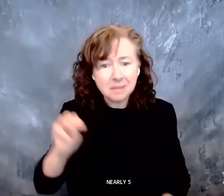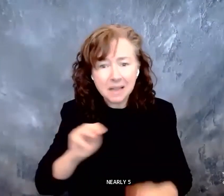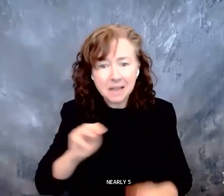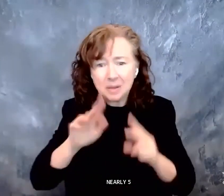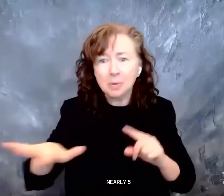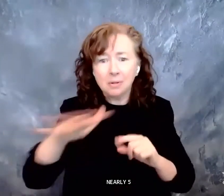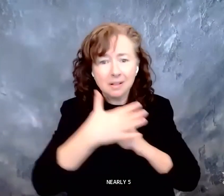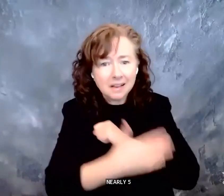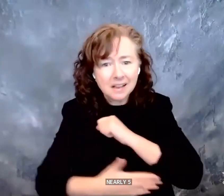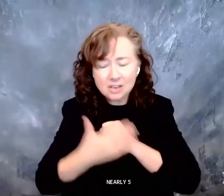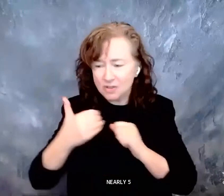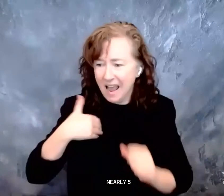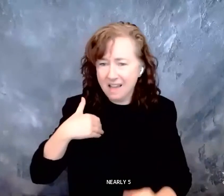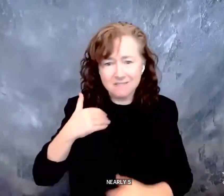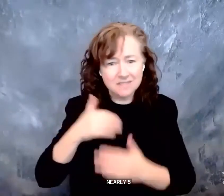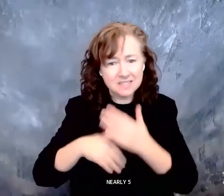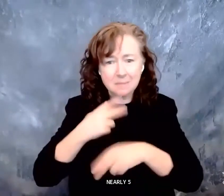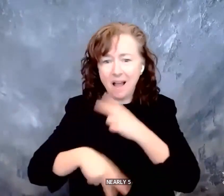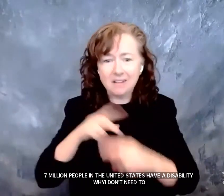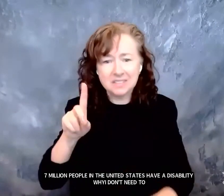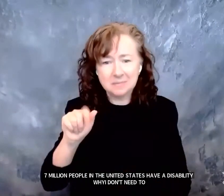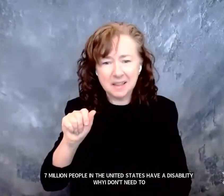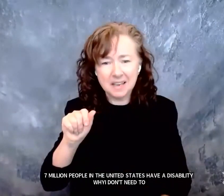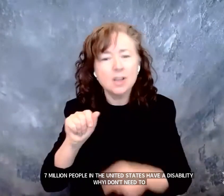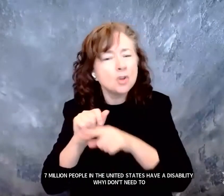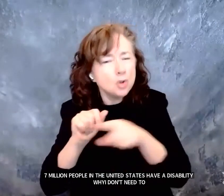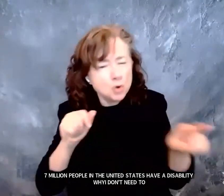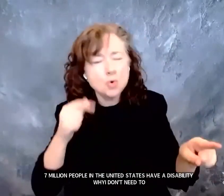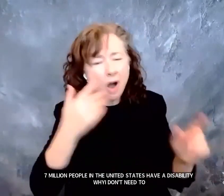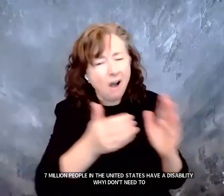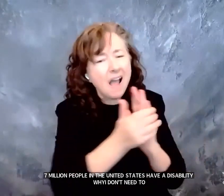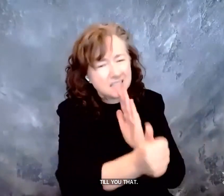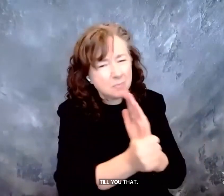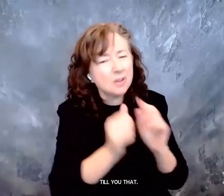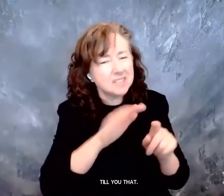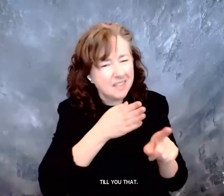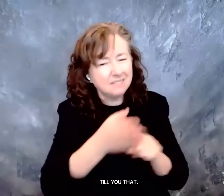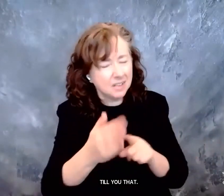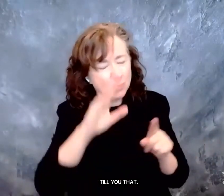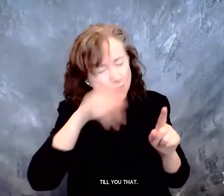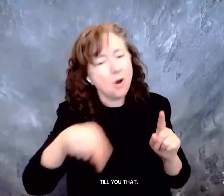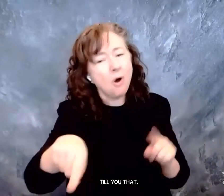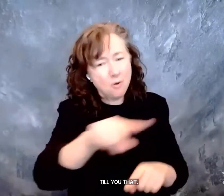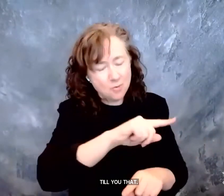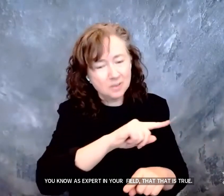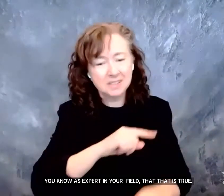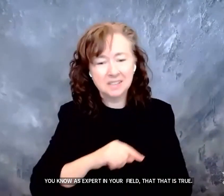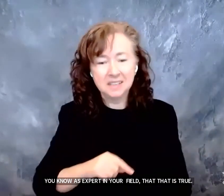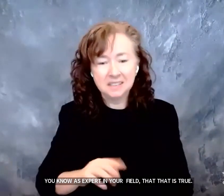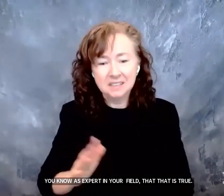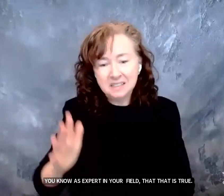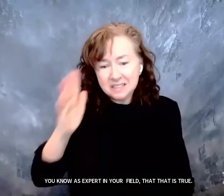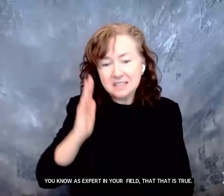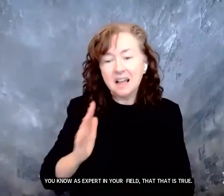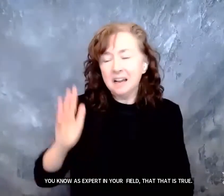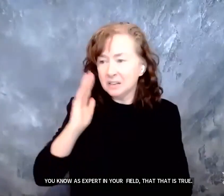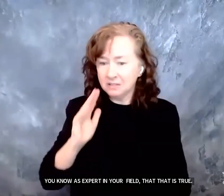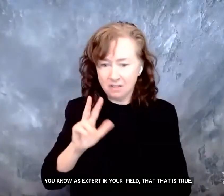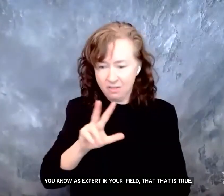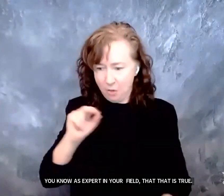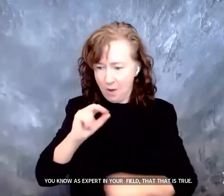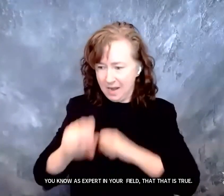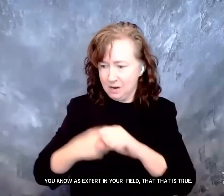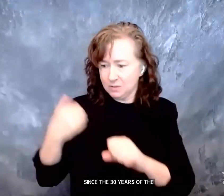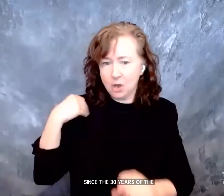don't need to tell you that you know, as experts in your field, that that is true. Since the 30 years of the enactment